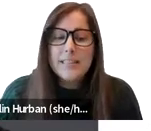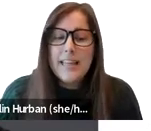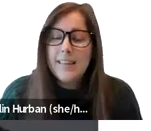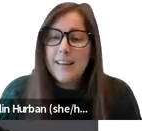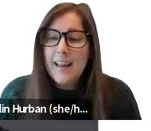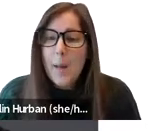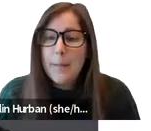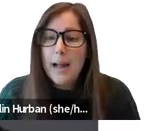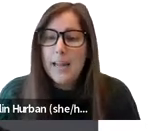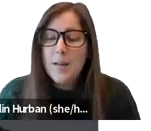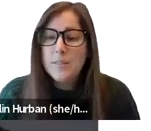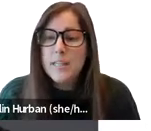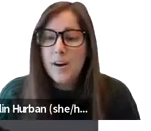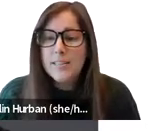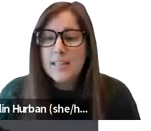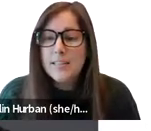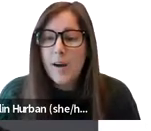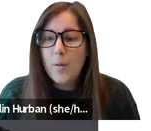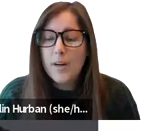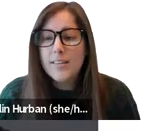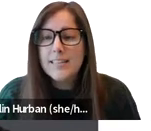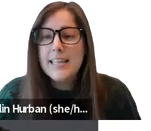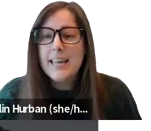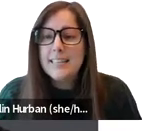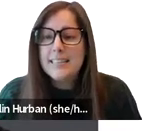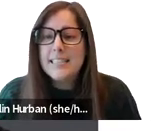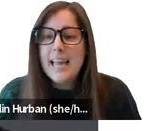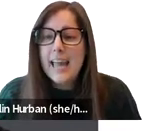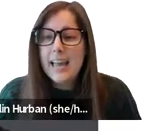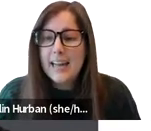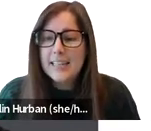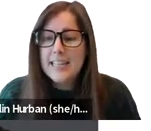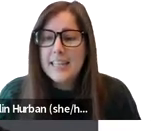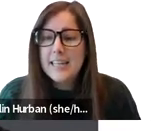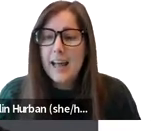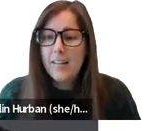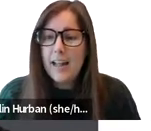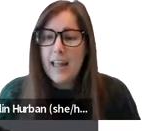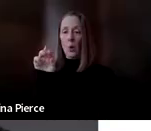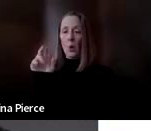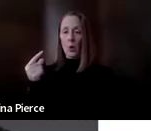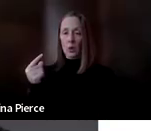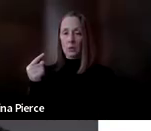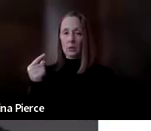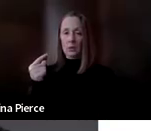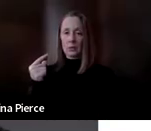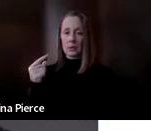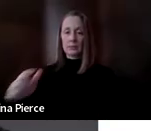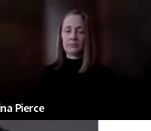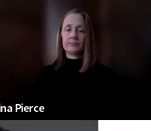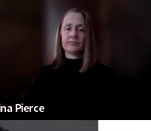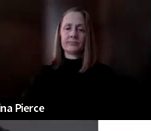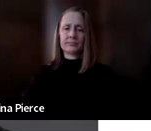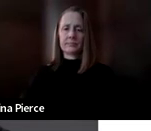is Caitlin at mymdrc.org. That's Caitlin, C-A-I-T-L-I-N, at